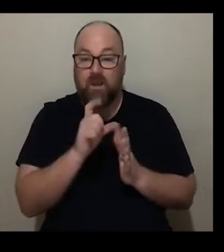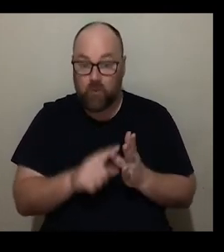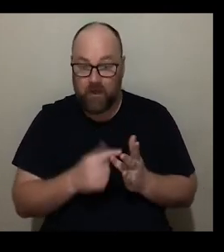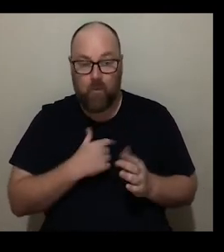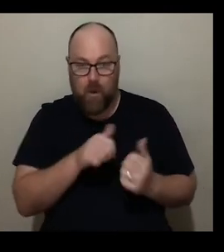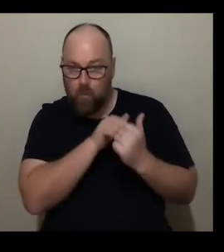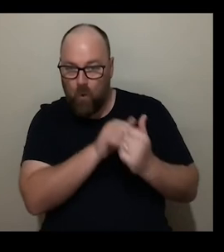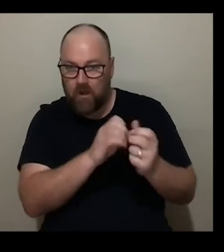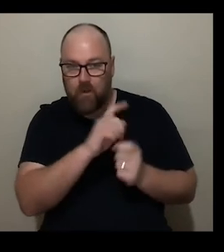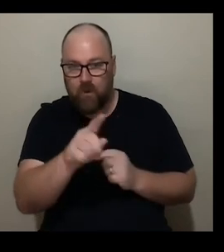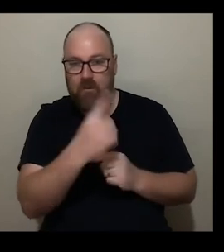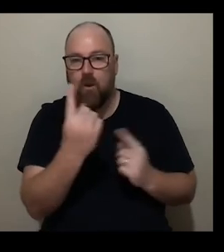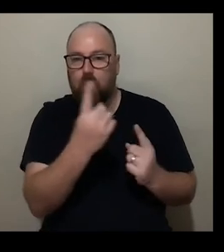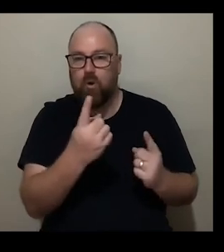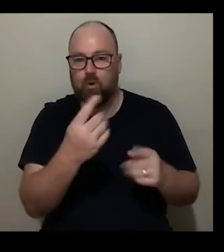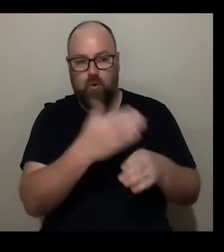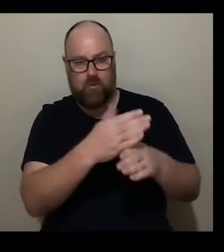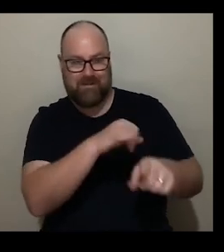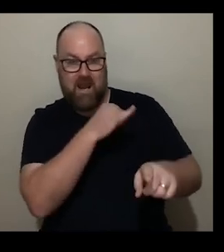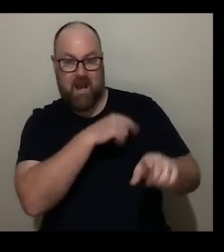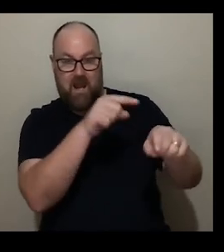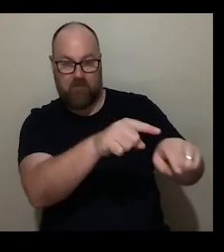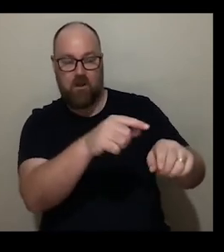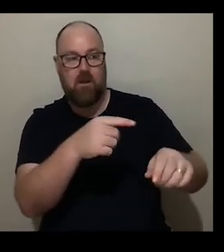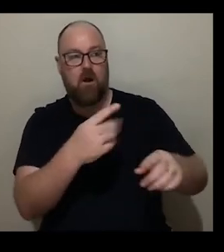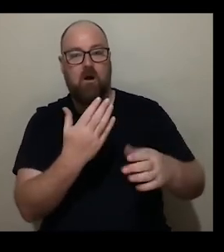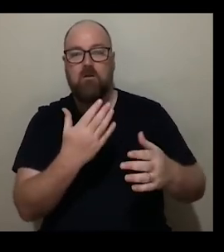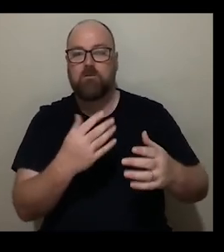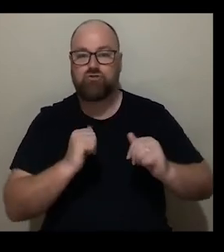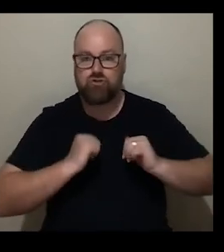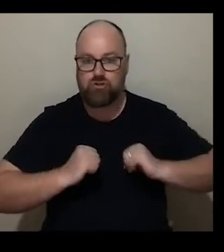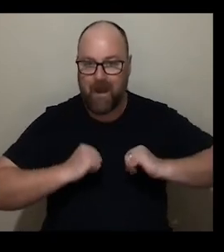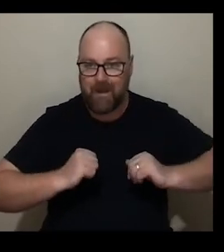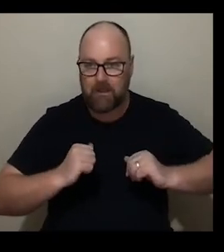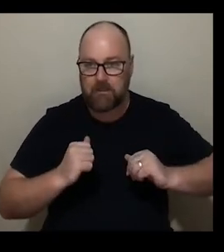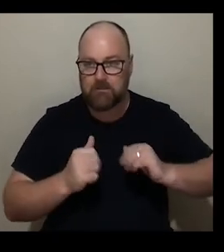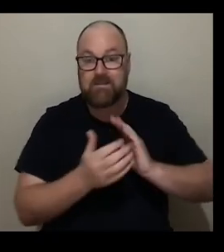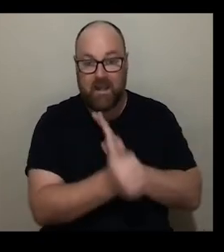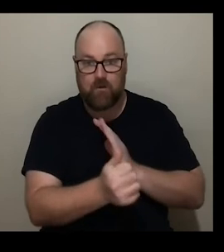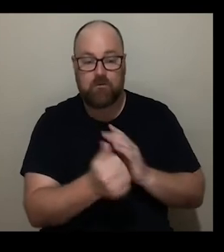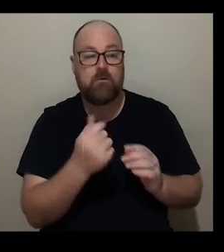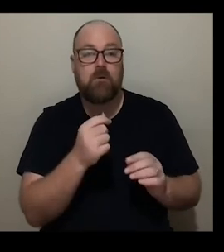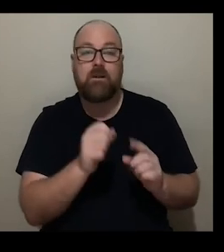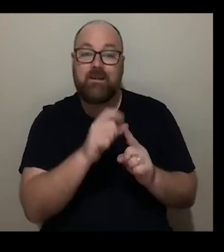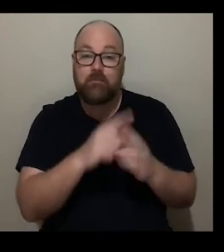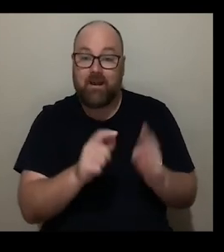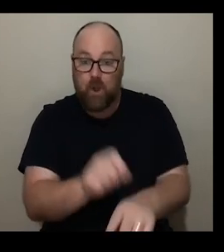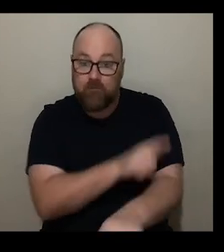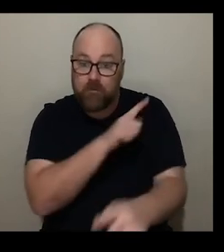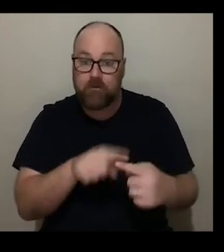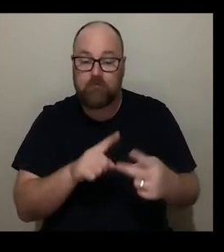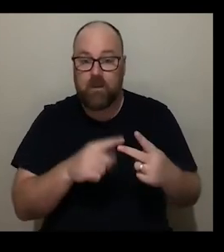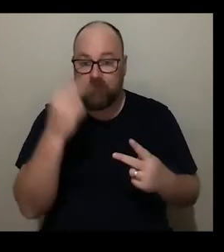with the front of house team on training skills such as disability confidence visual impairment